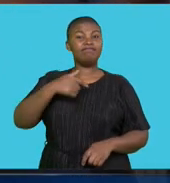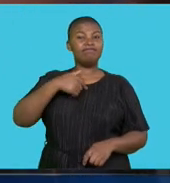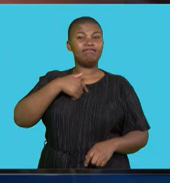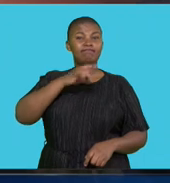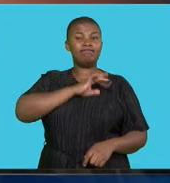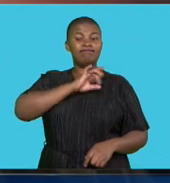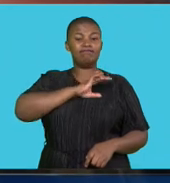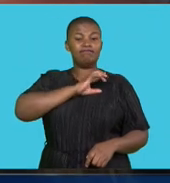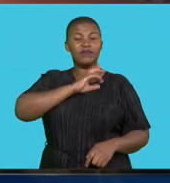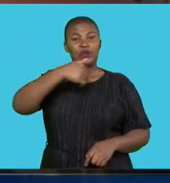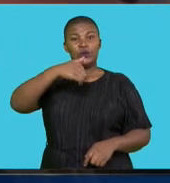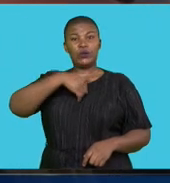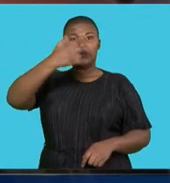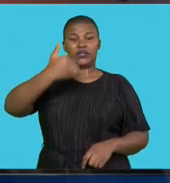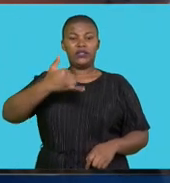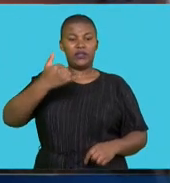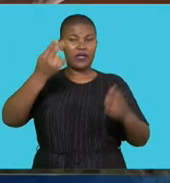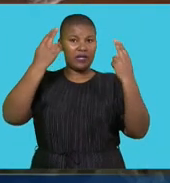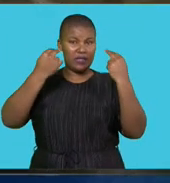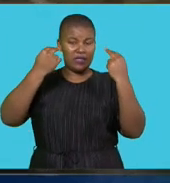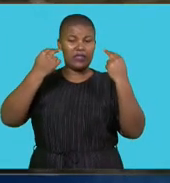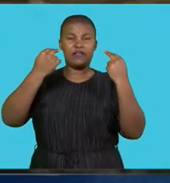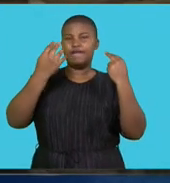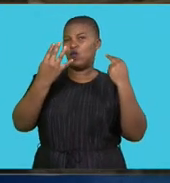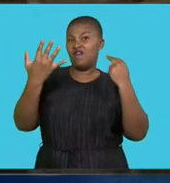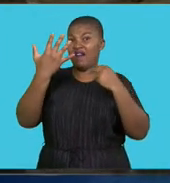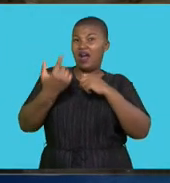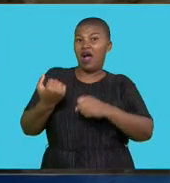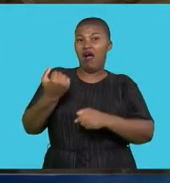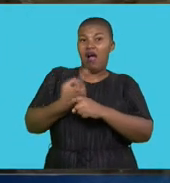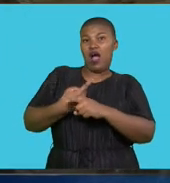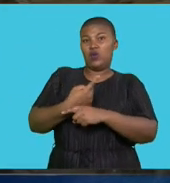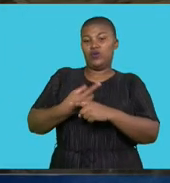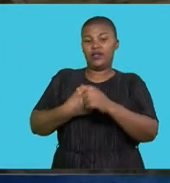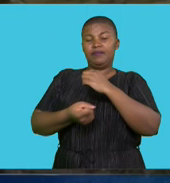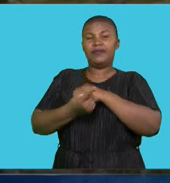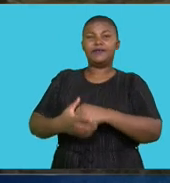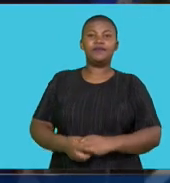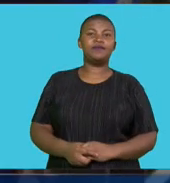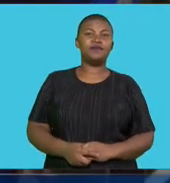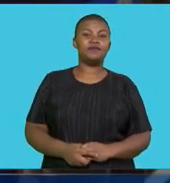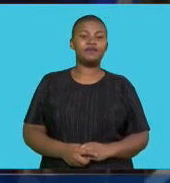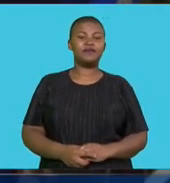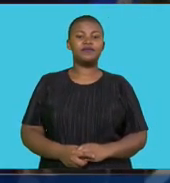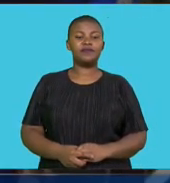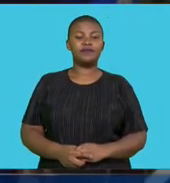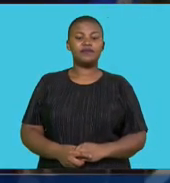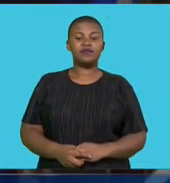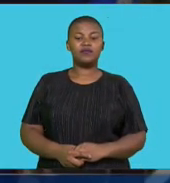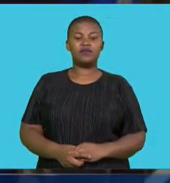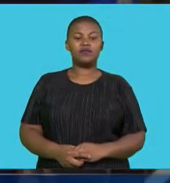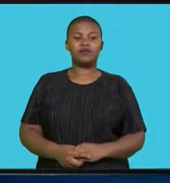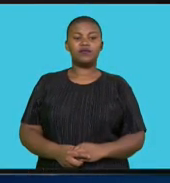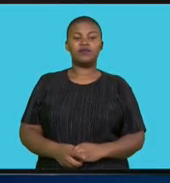staying over us for four or five hours. What I would aspire is that the IMF in our work,